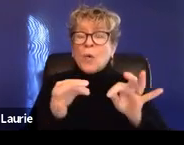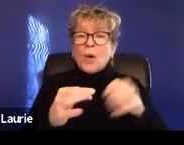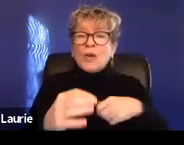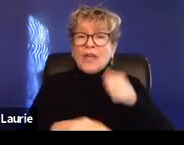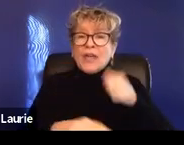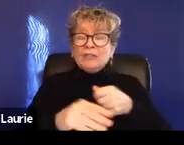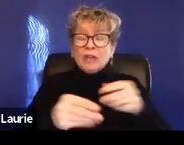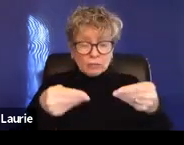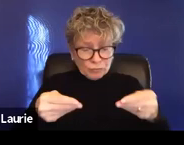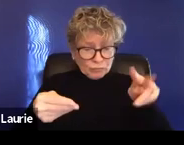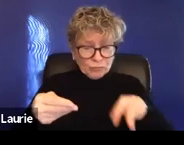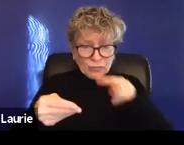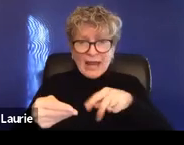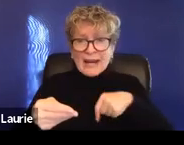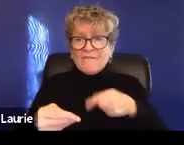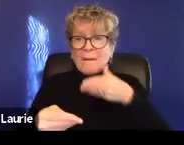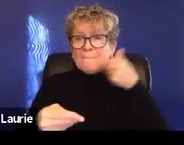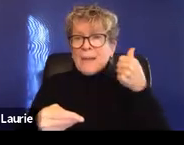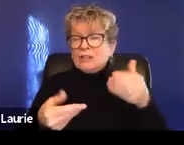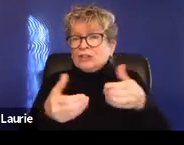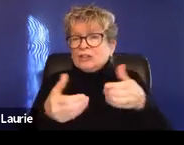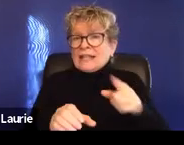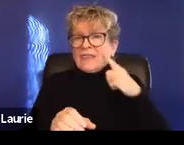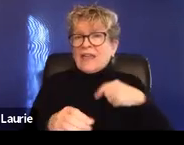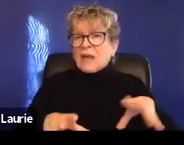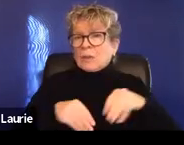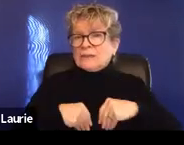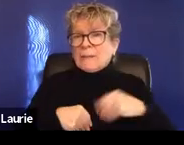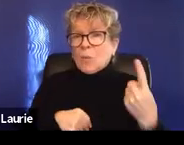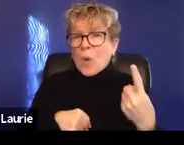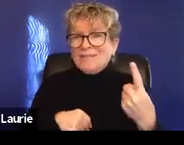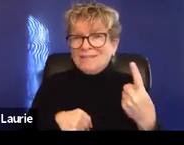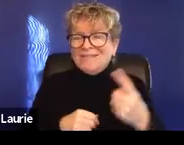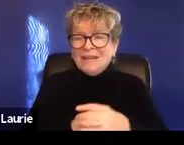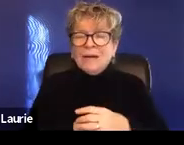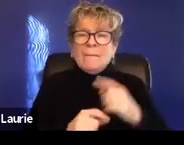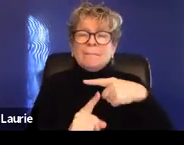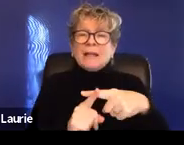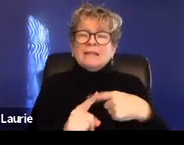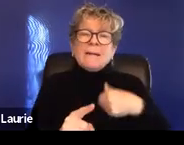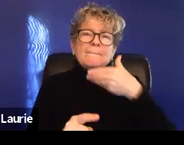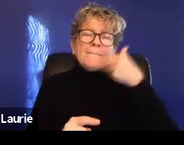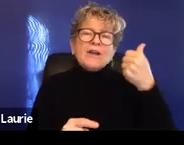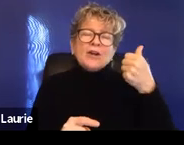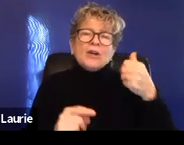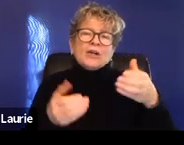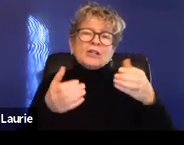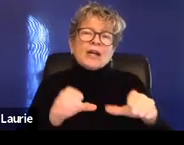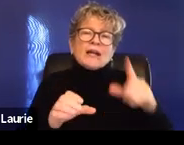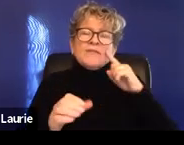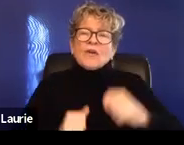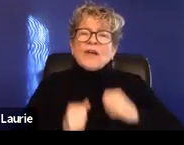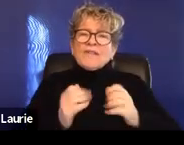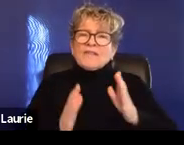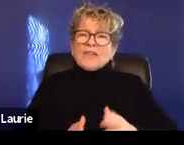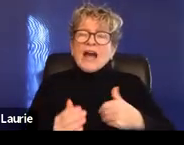granted. Um, and I just want to make sure that the survivor has all of their options available through